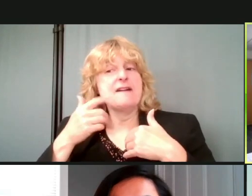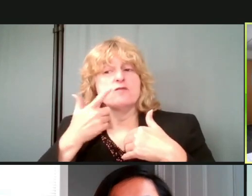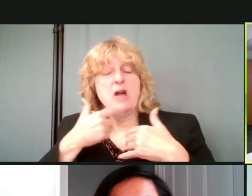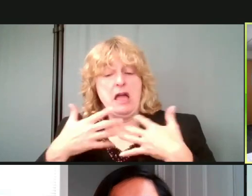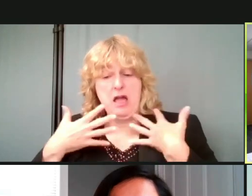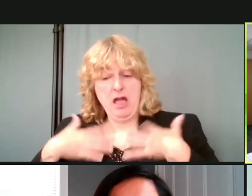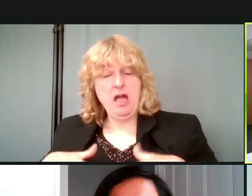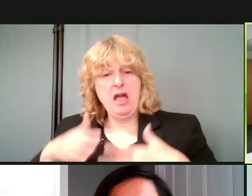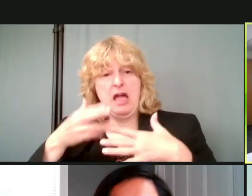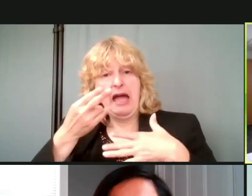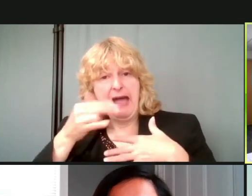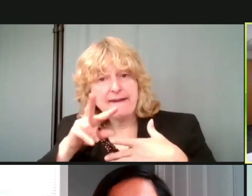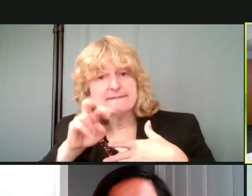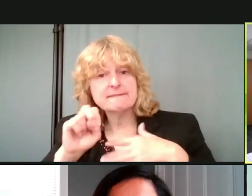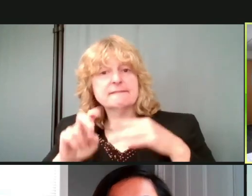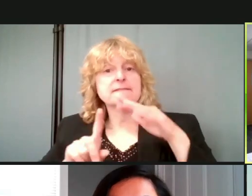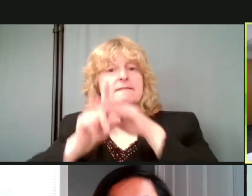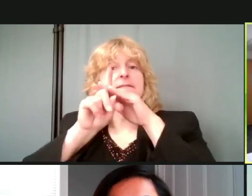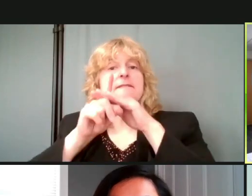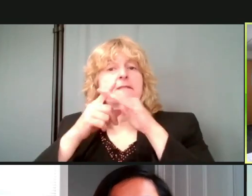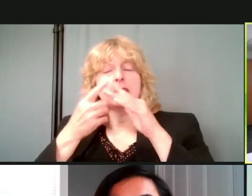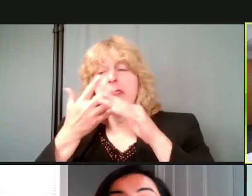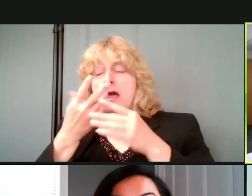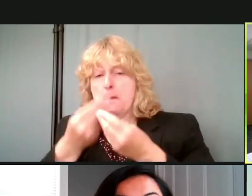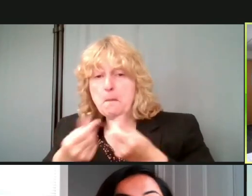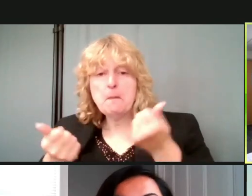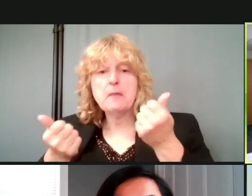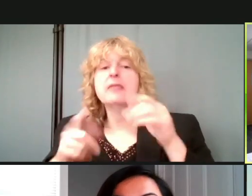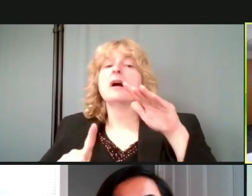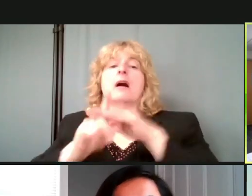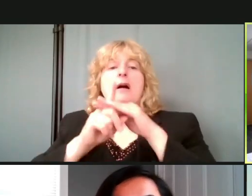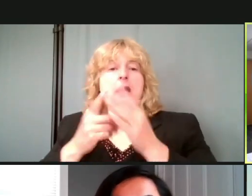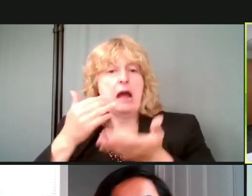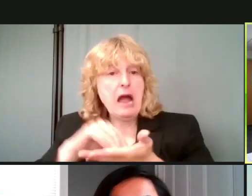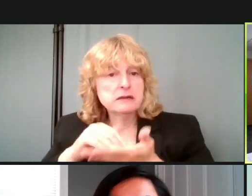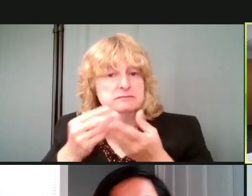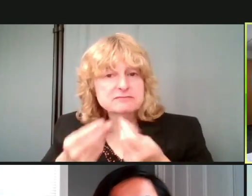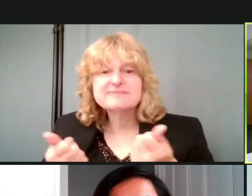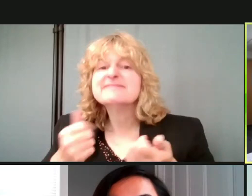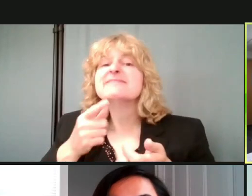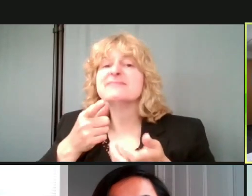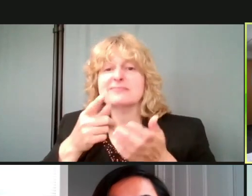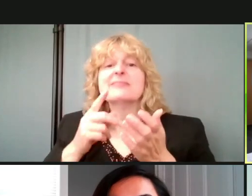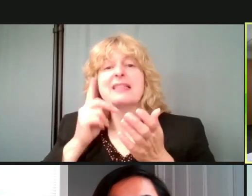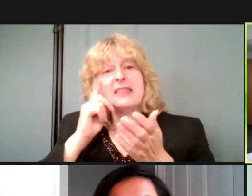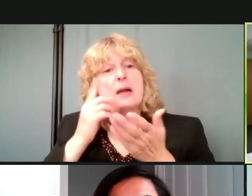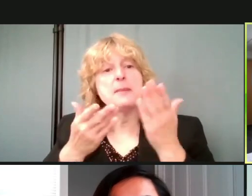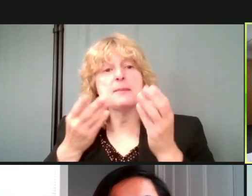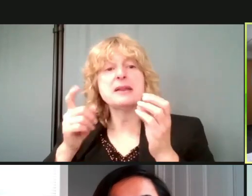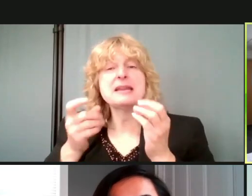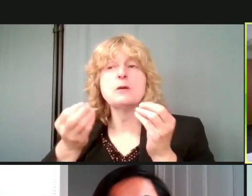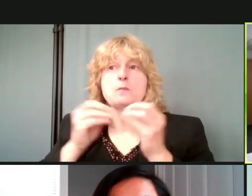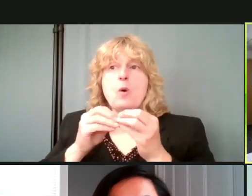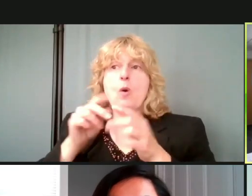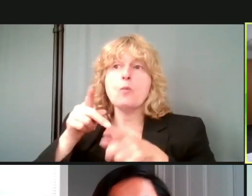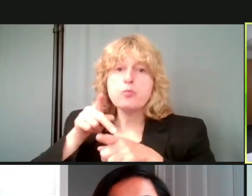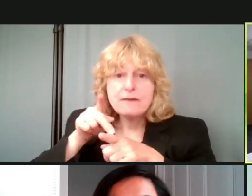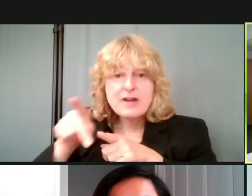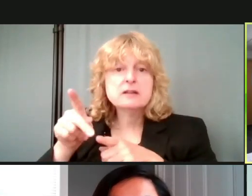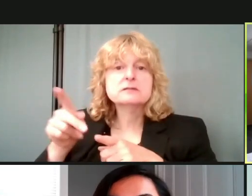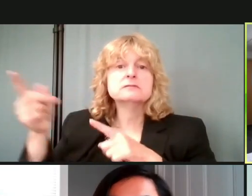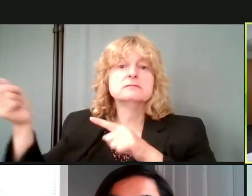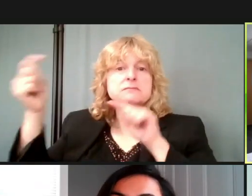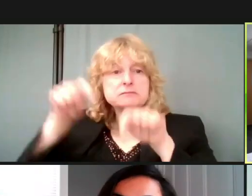um, more, uh, professional, um, um, individuals to come in and actually look behind,